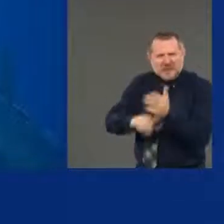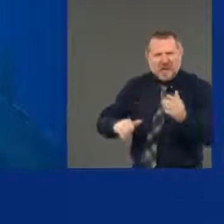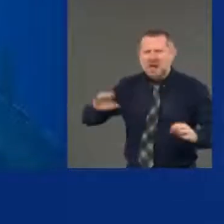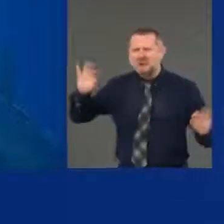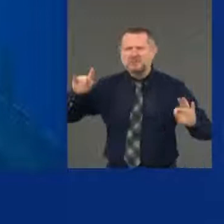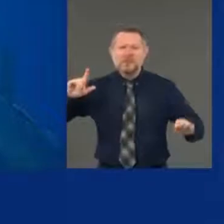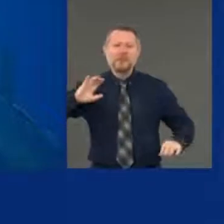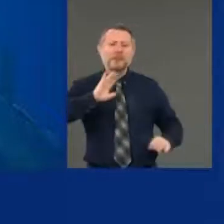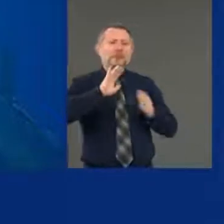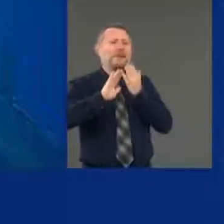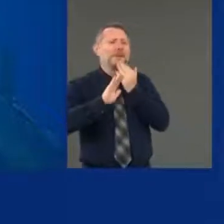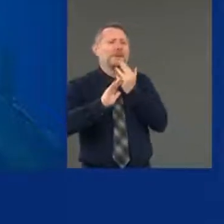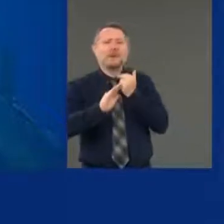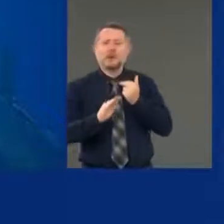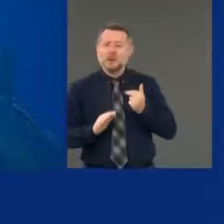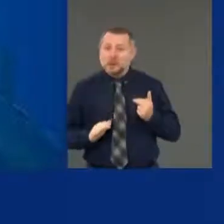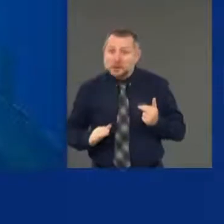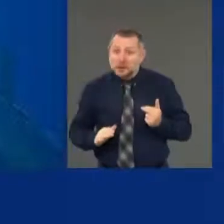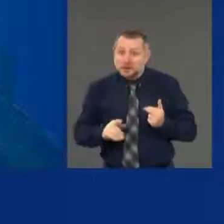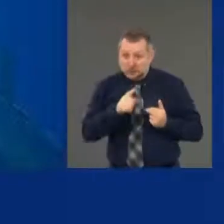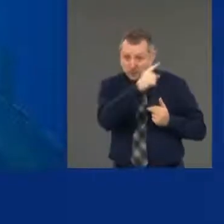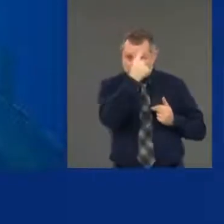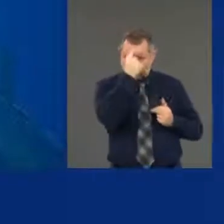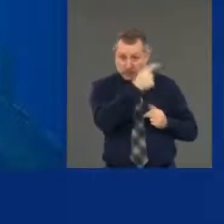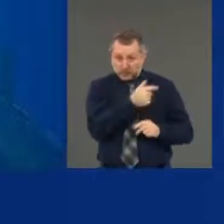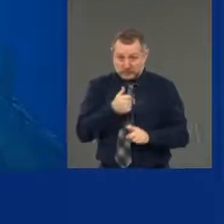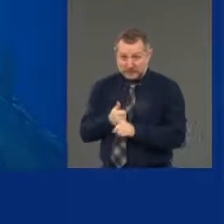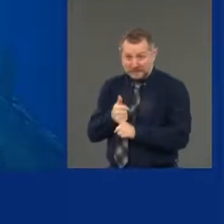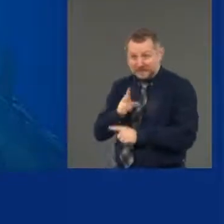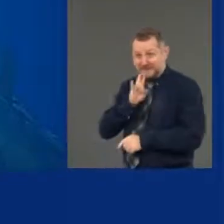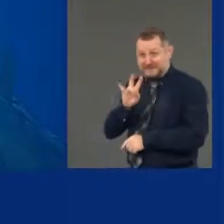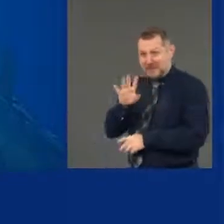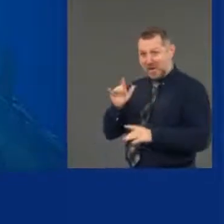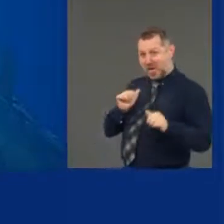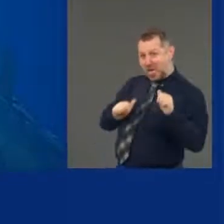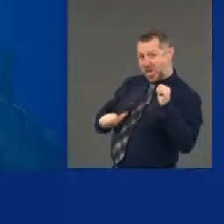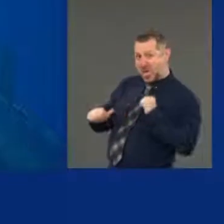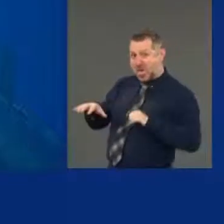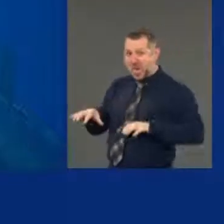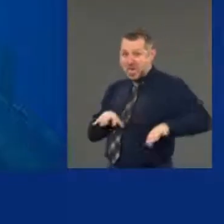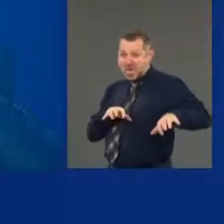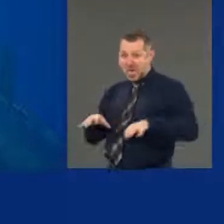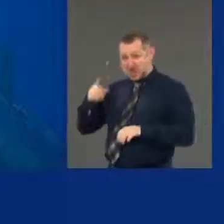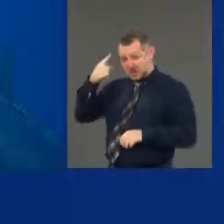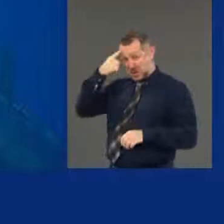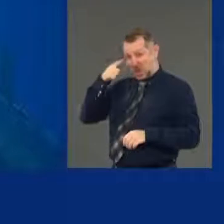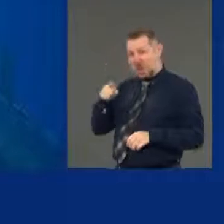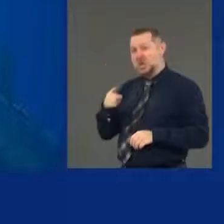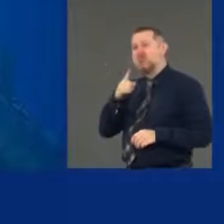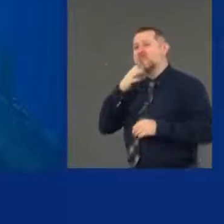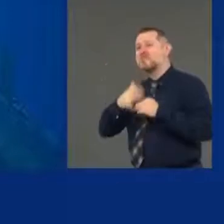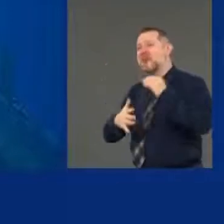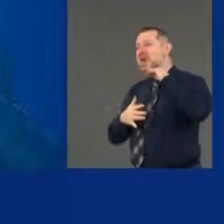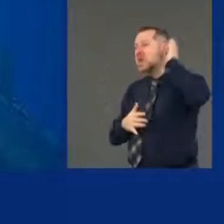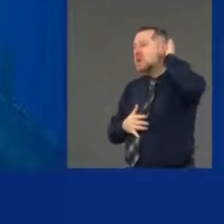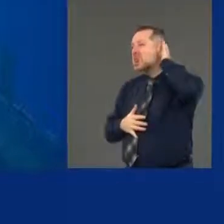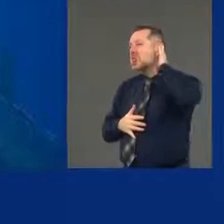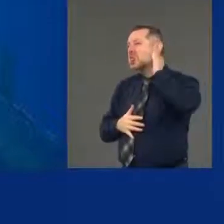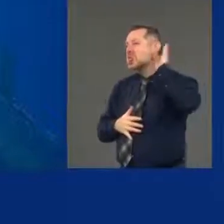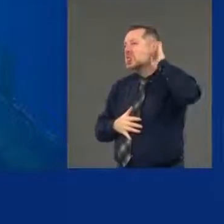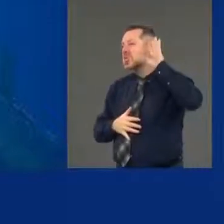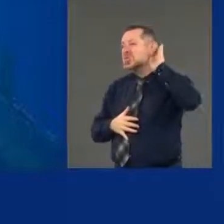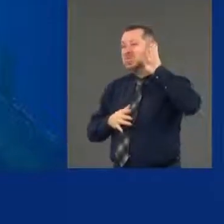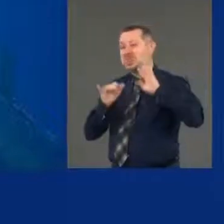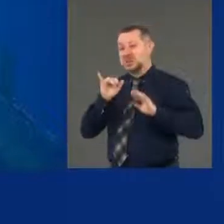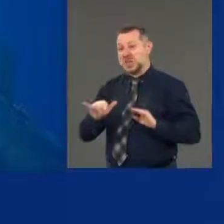What do you think it was? It was staged? You think the blood coming out of his head was staged? Is that what